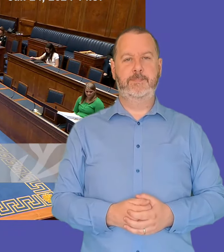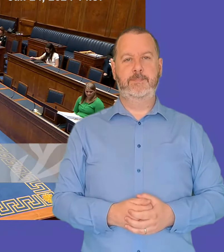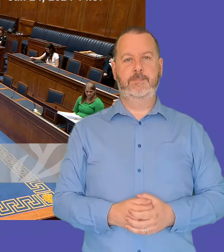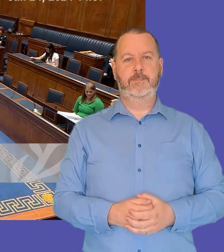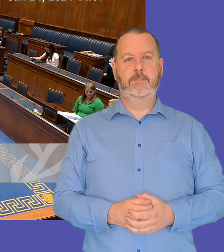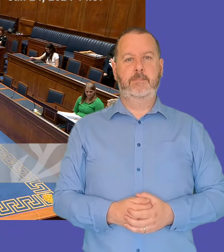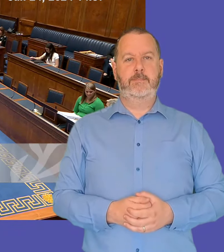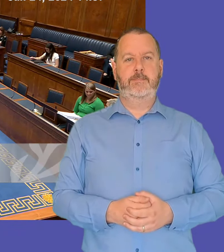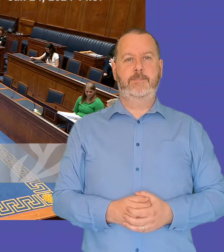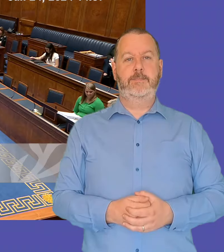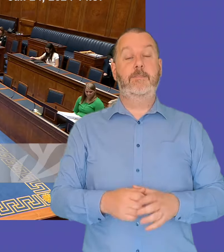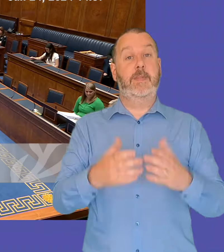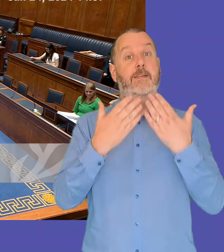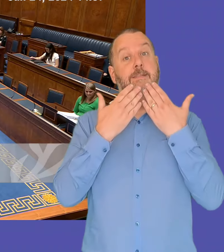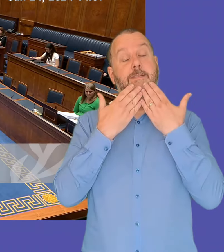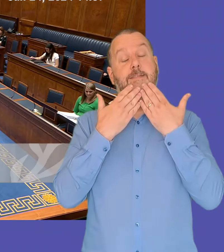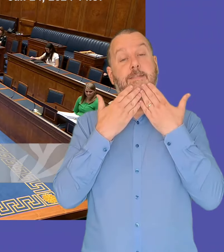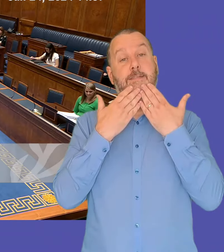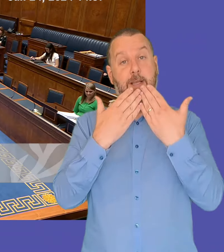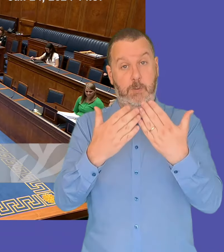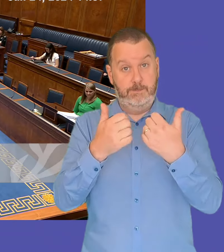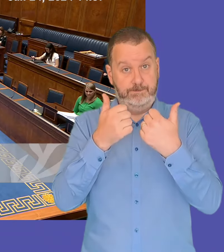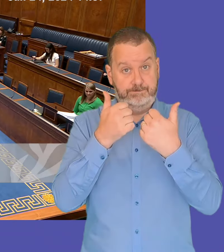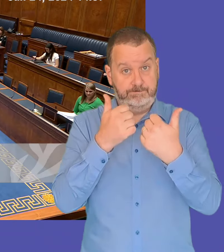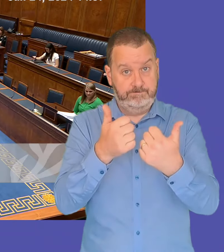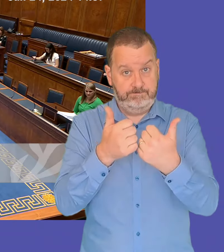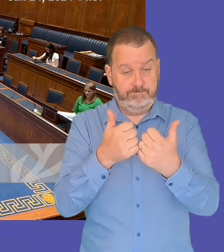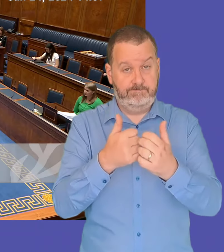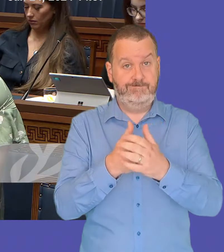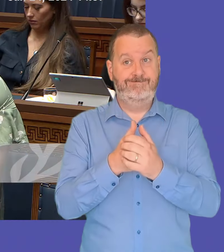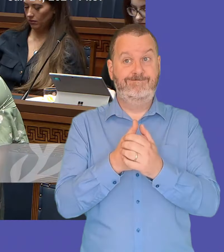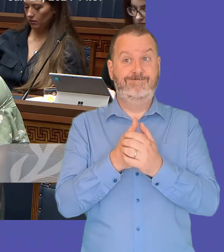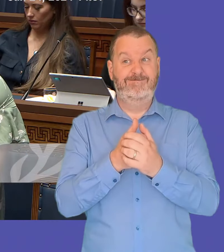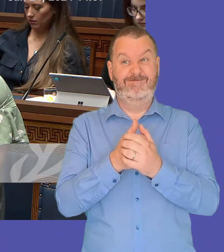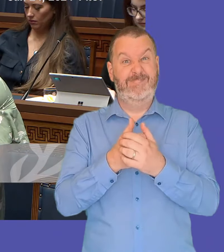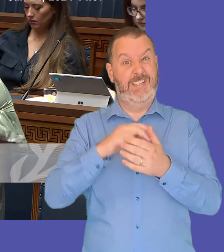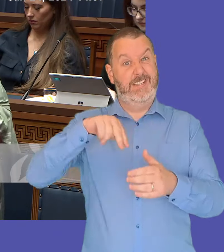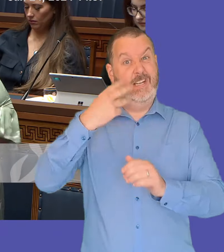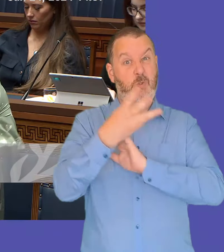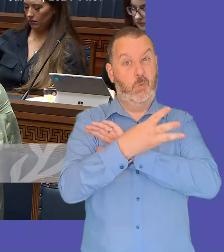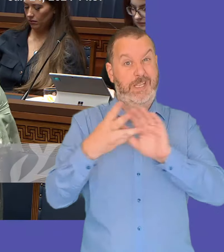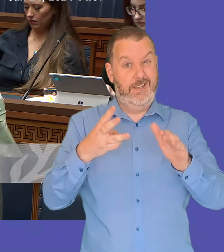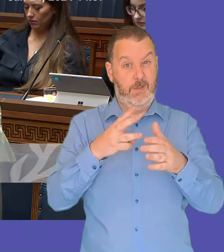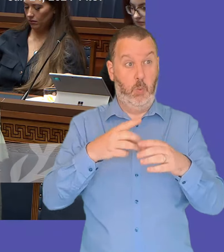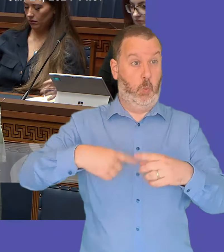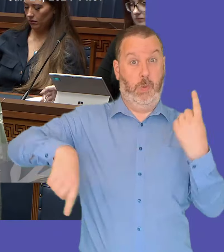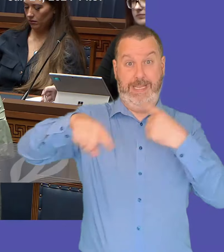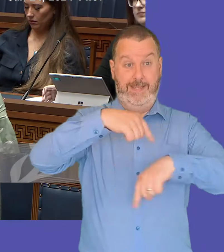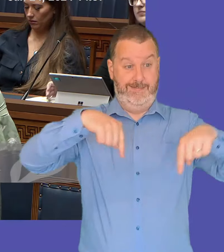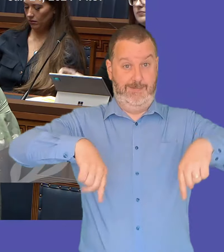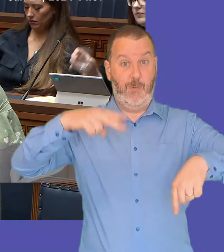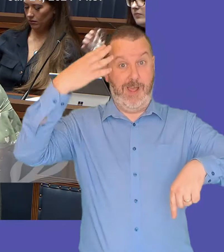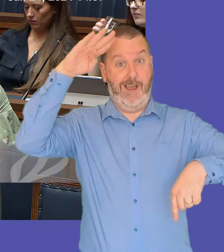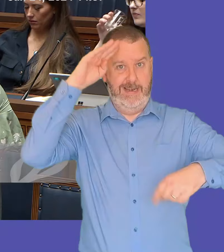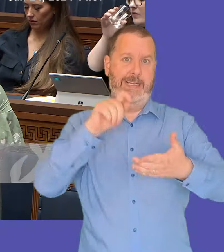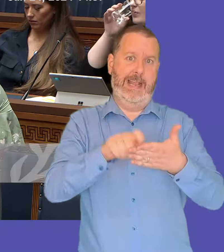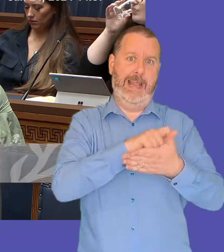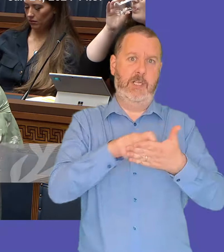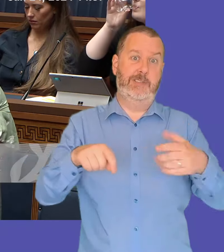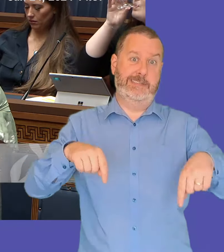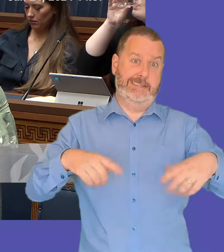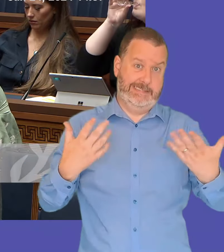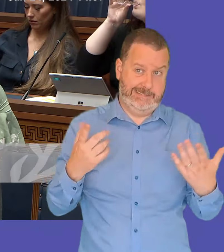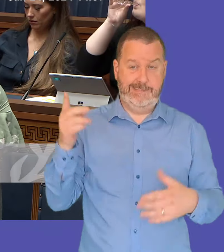speaker and thank you very much first minister um given that we go to the polls next week or the week after um would the